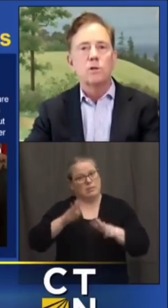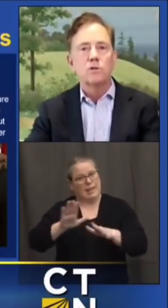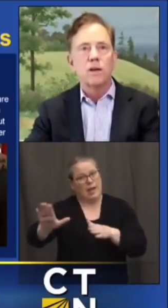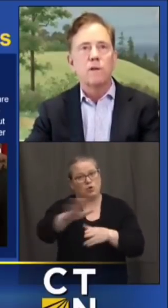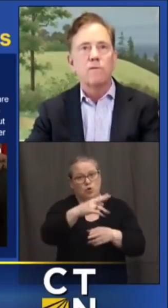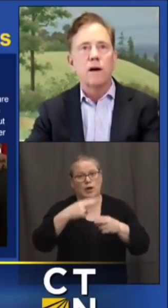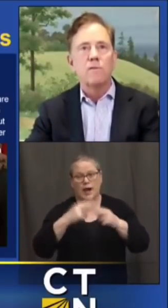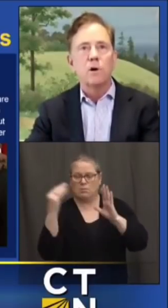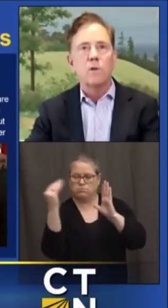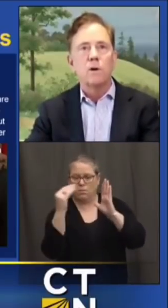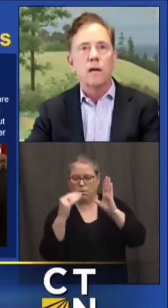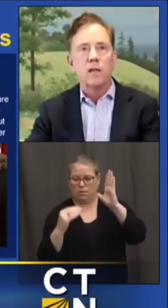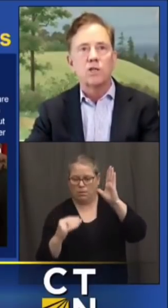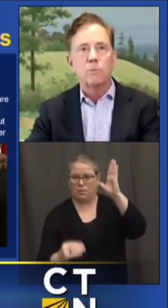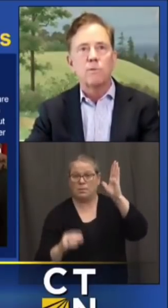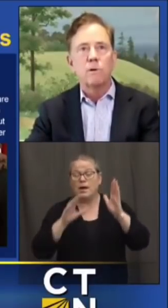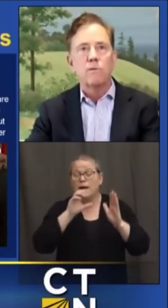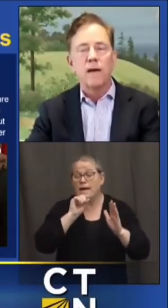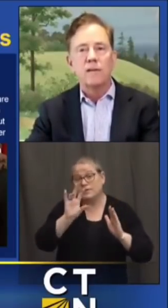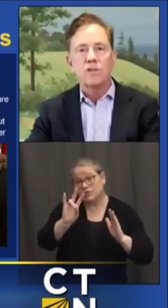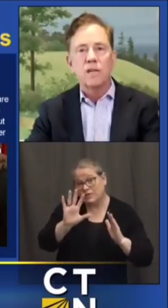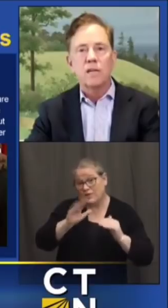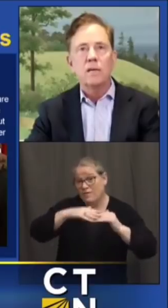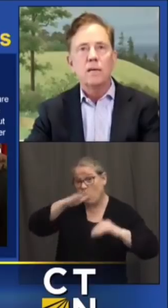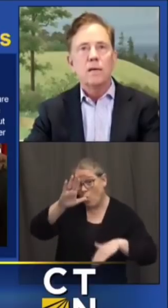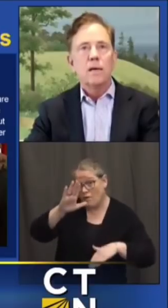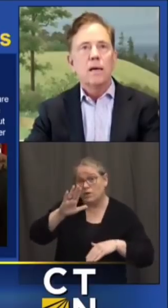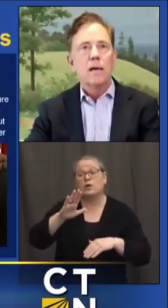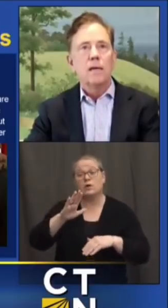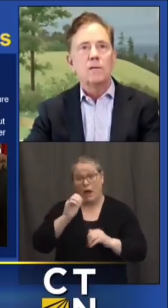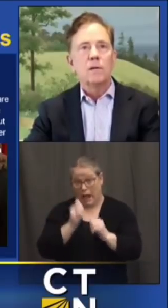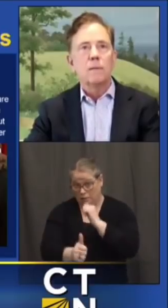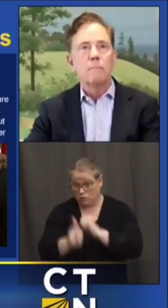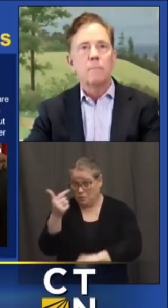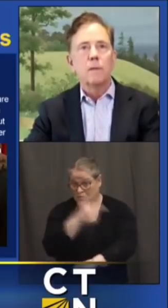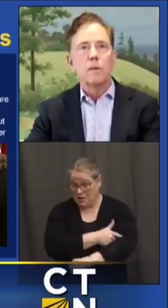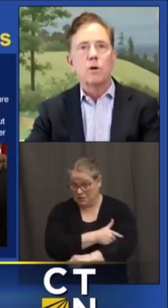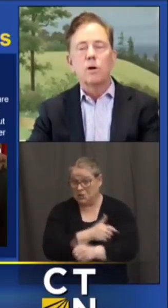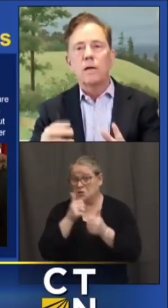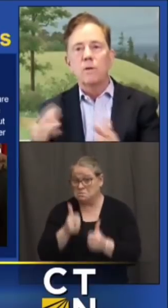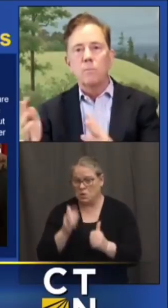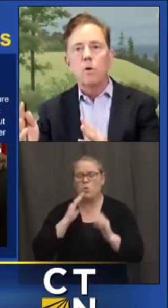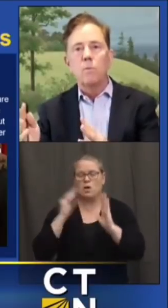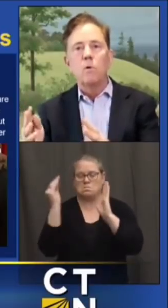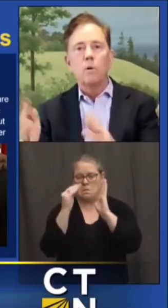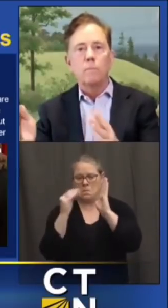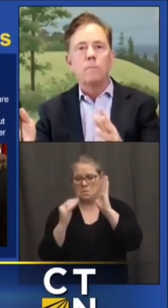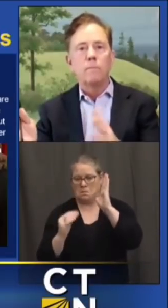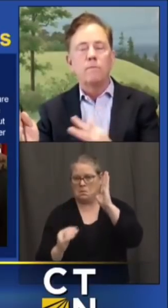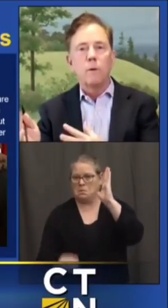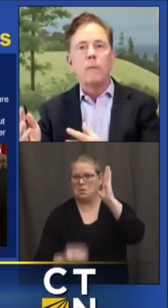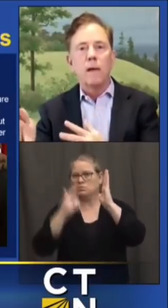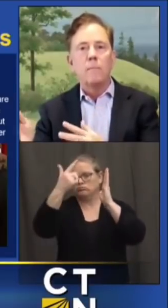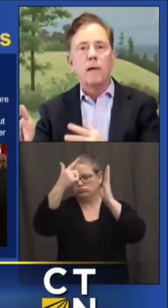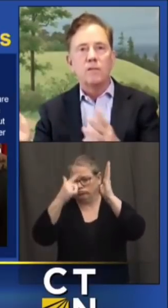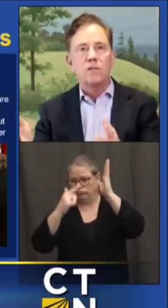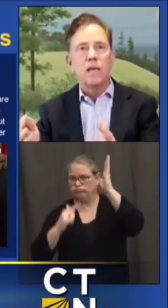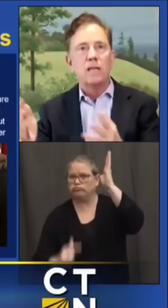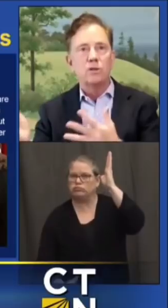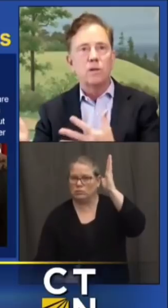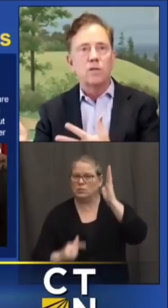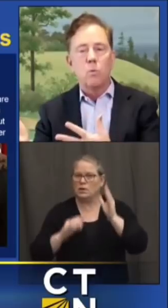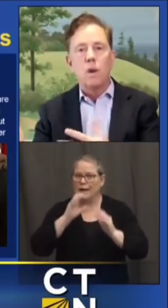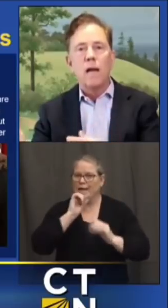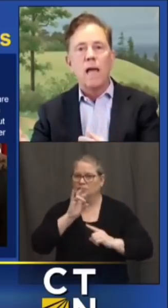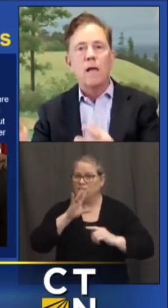sure you're 75 and over and eligible for a vaccine and um you're going to hear more and more from them as the